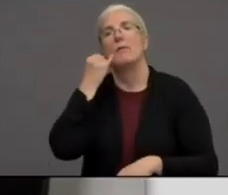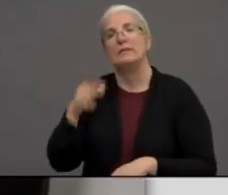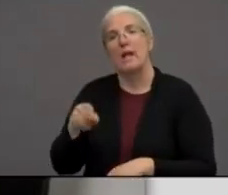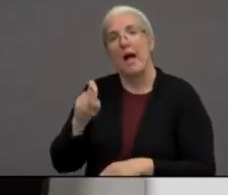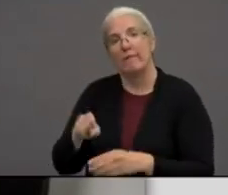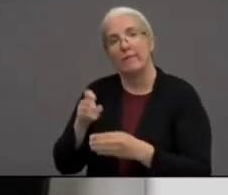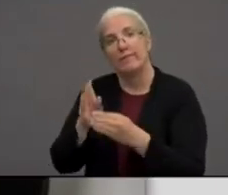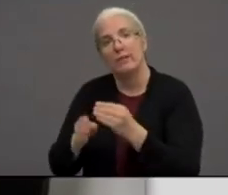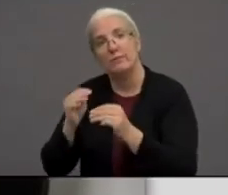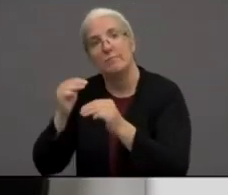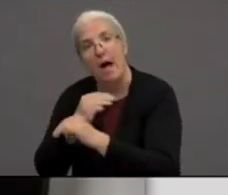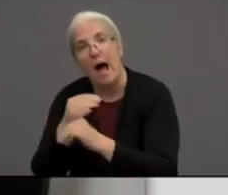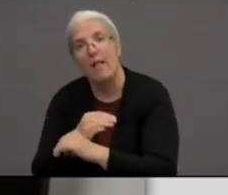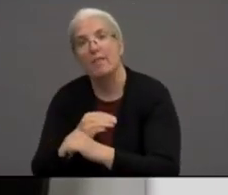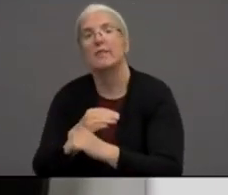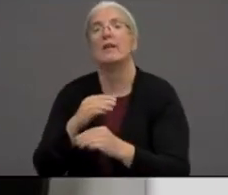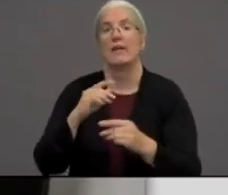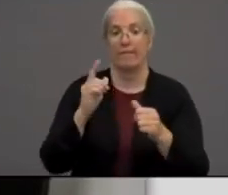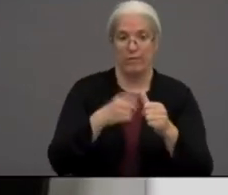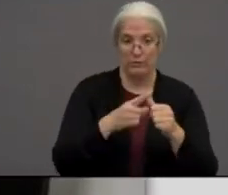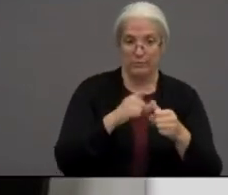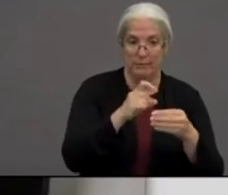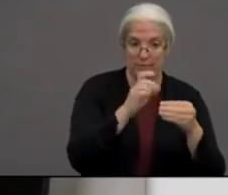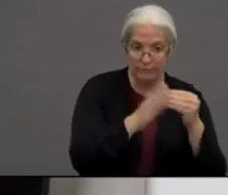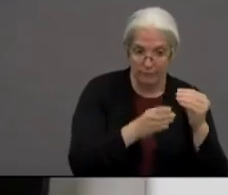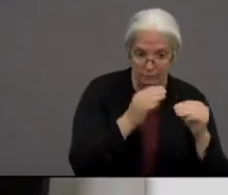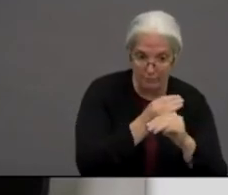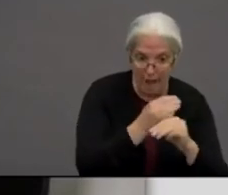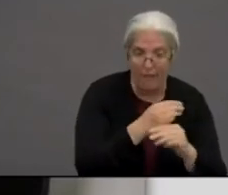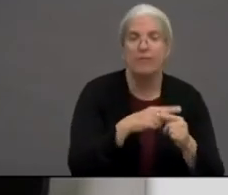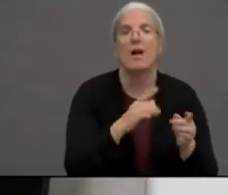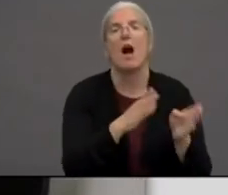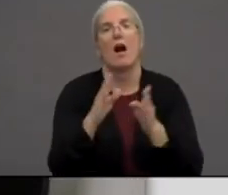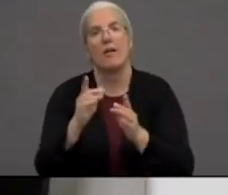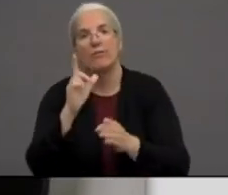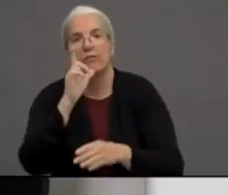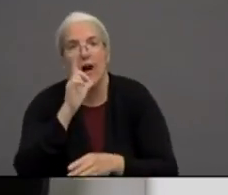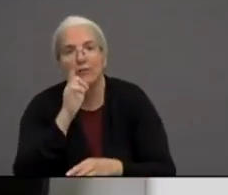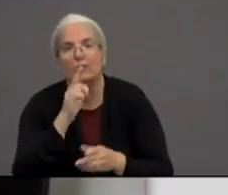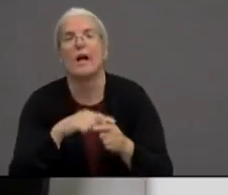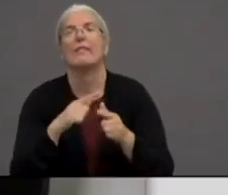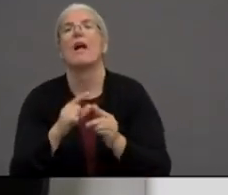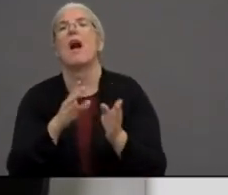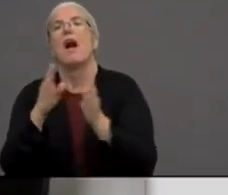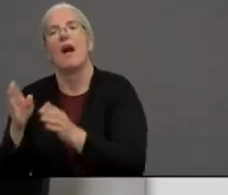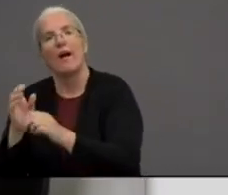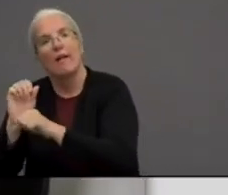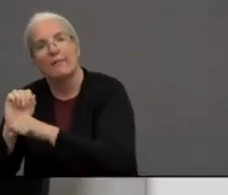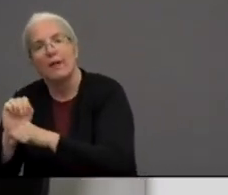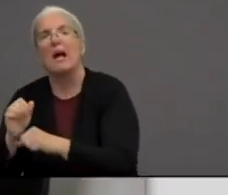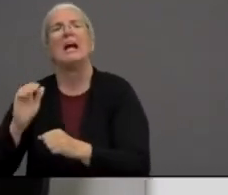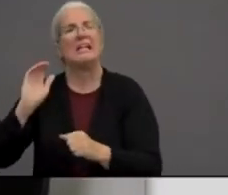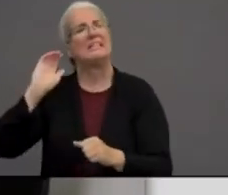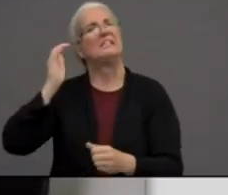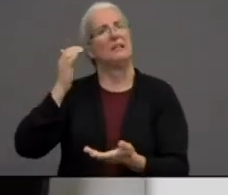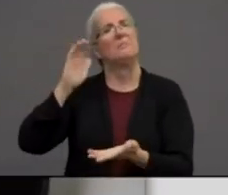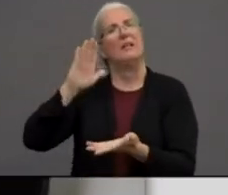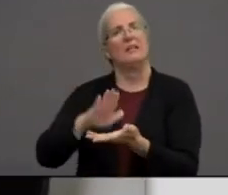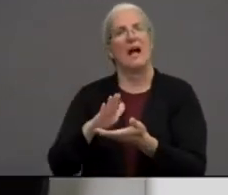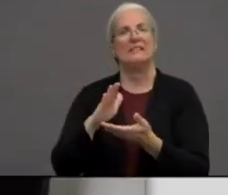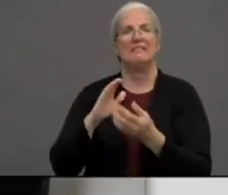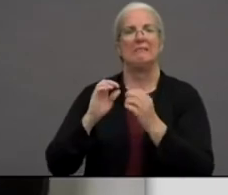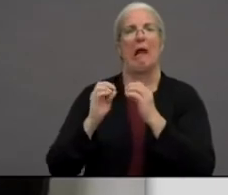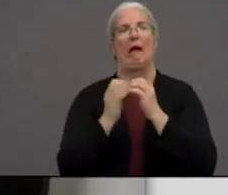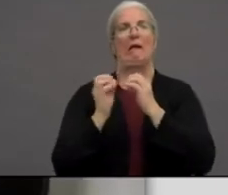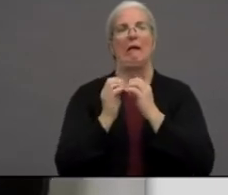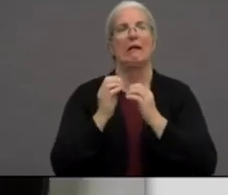done. And then that kind of eases any need for fighting or rebelling. So that's been somewhat successful, but you know,